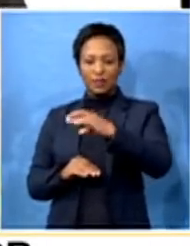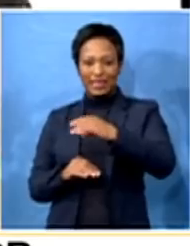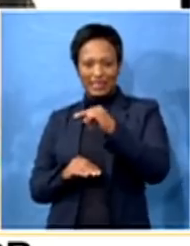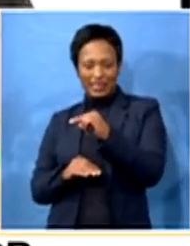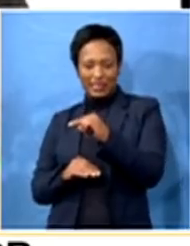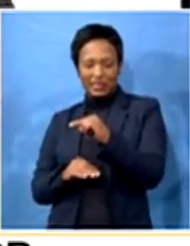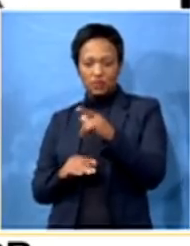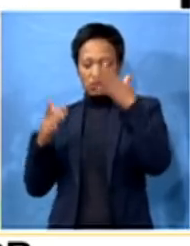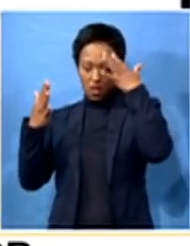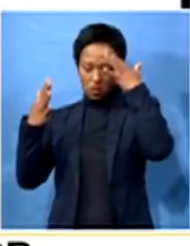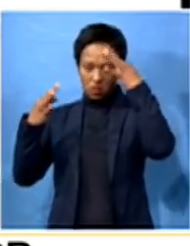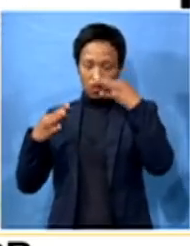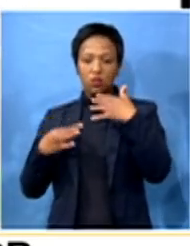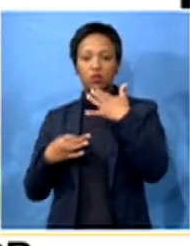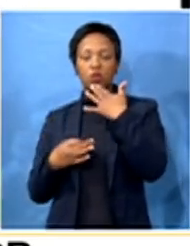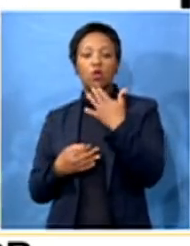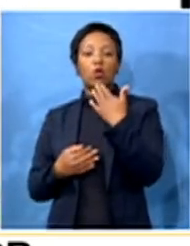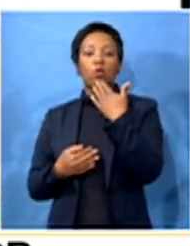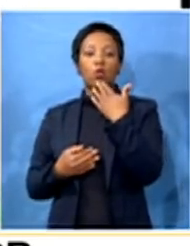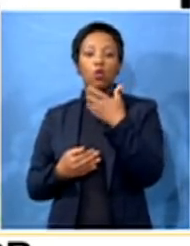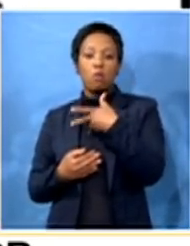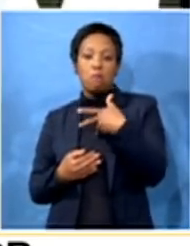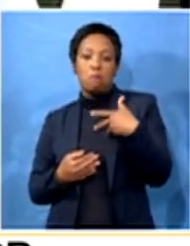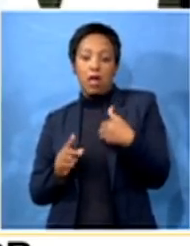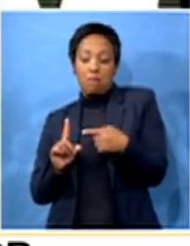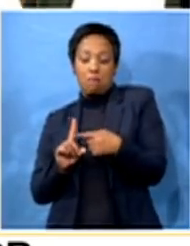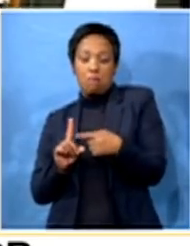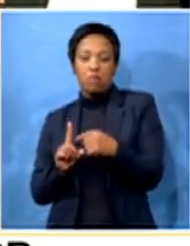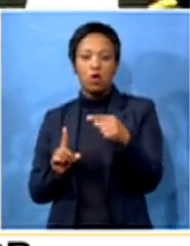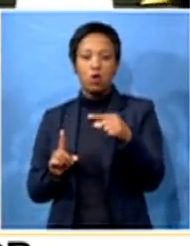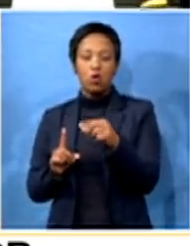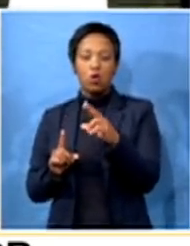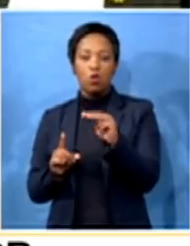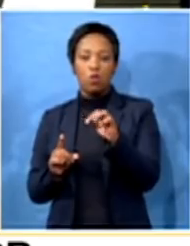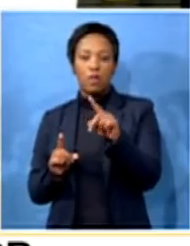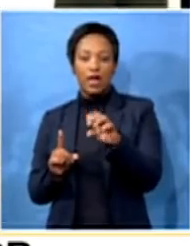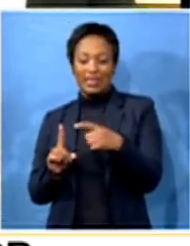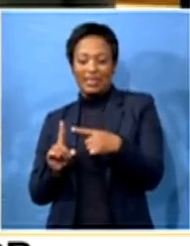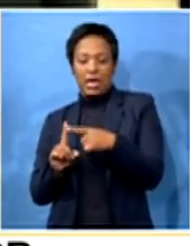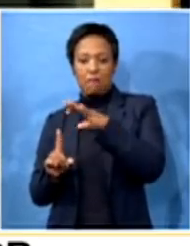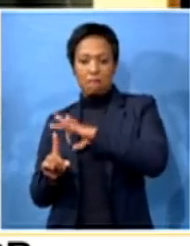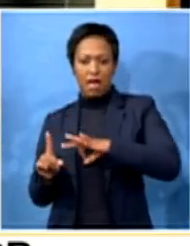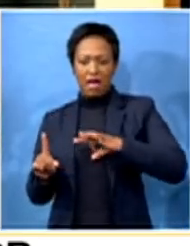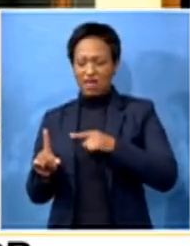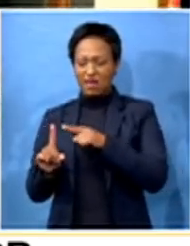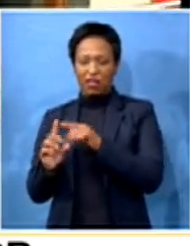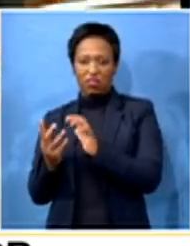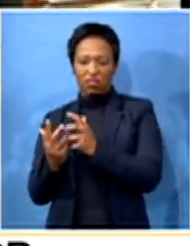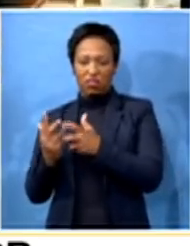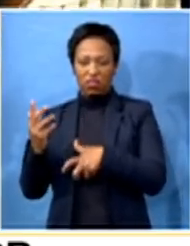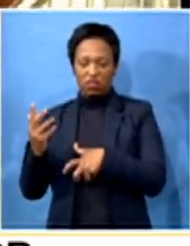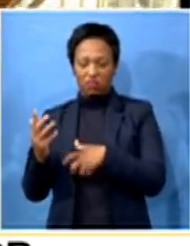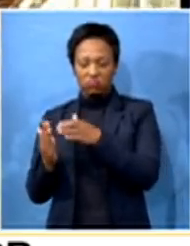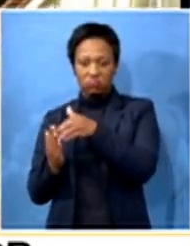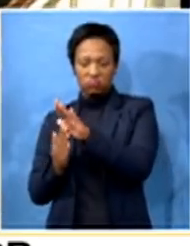decided that Ms. Gumete was not good enough to hold the position of Mayor of Etteguini, but then later deciding that she